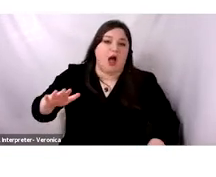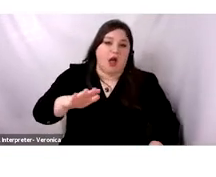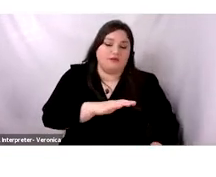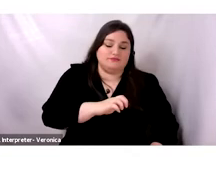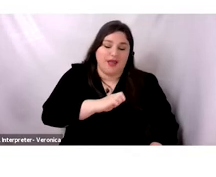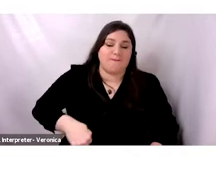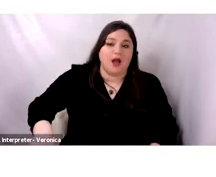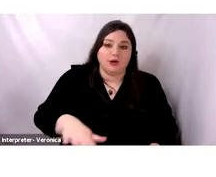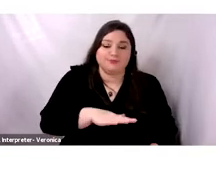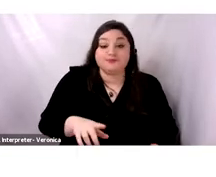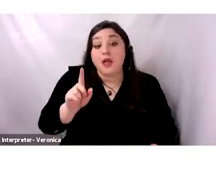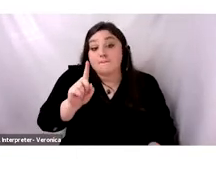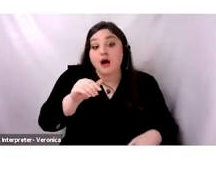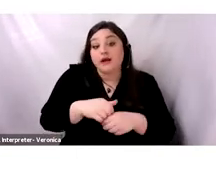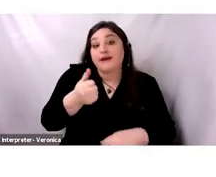1861,